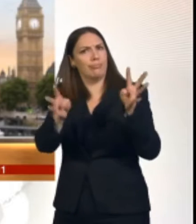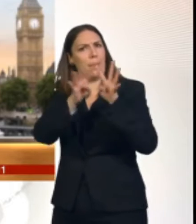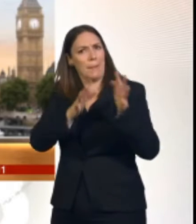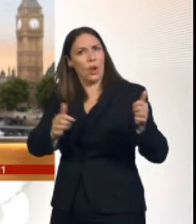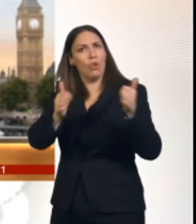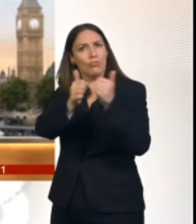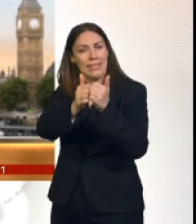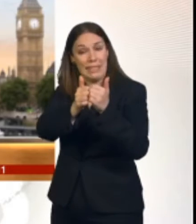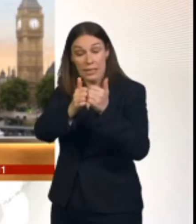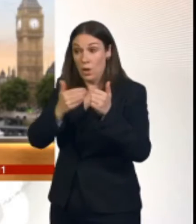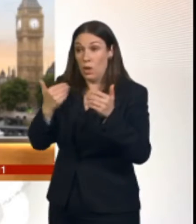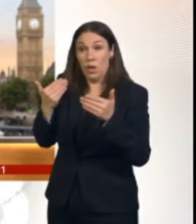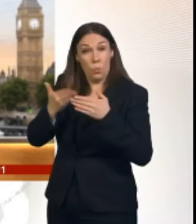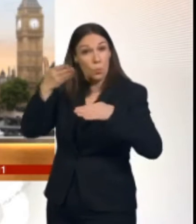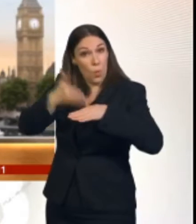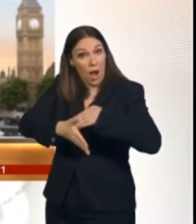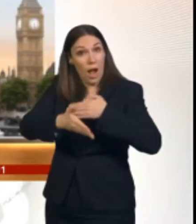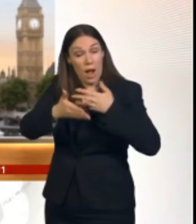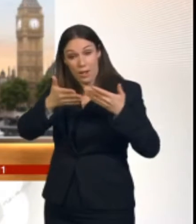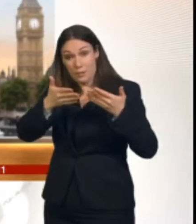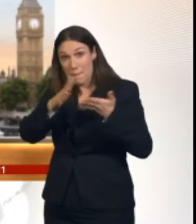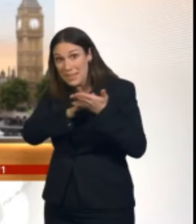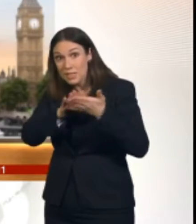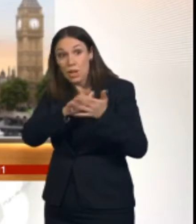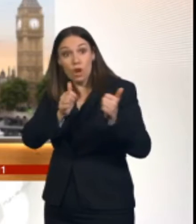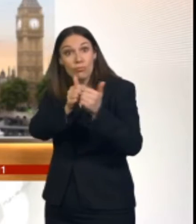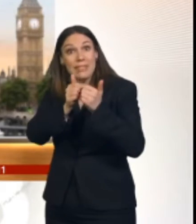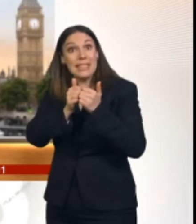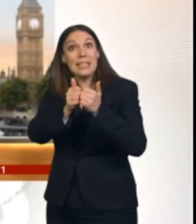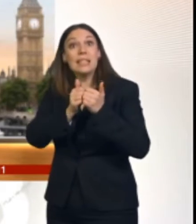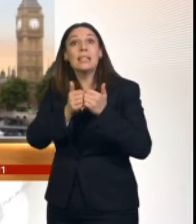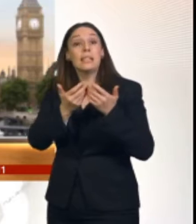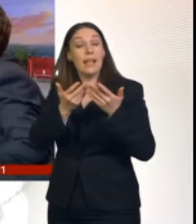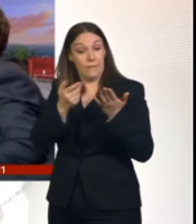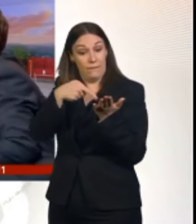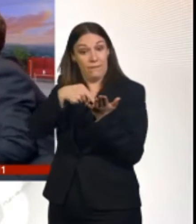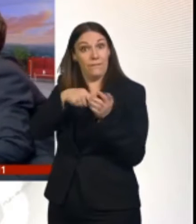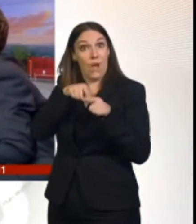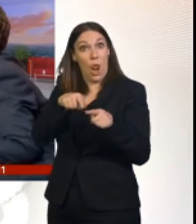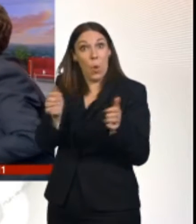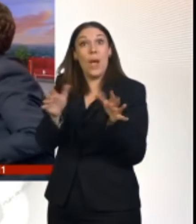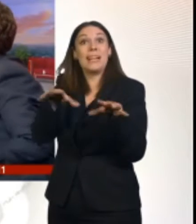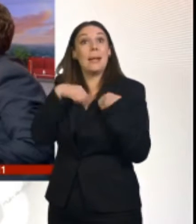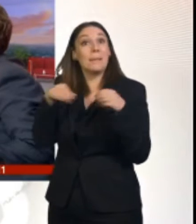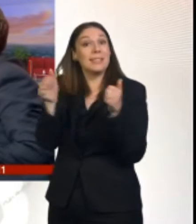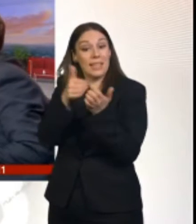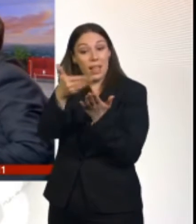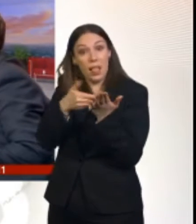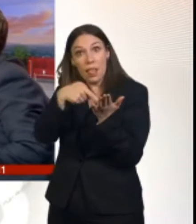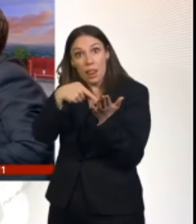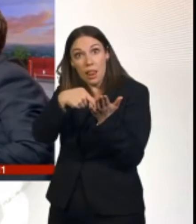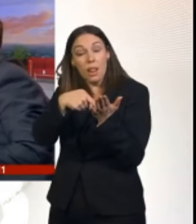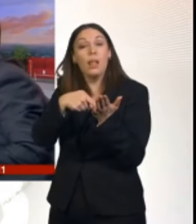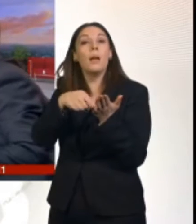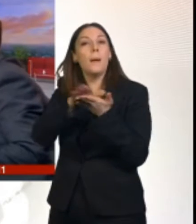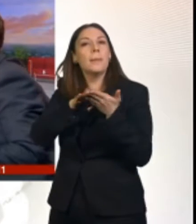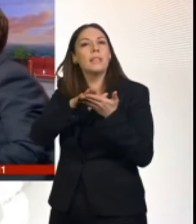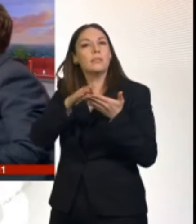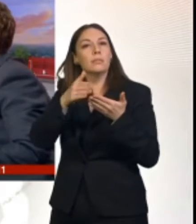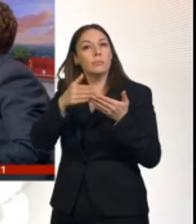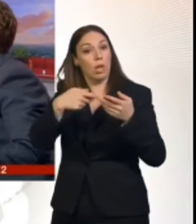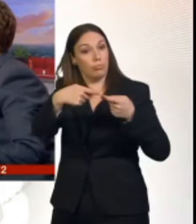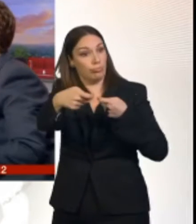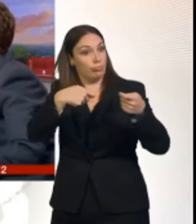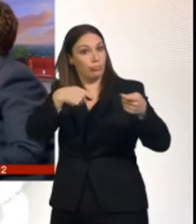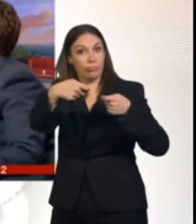So we should see no material changes at all. And if there is no deal, if I may, just on the food price